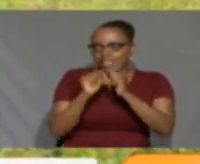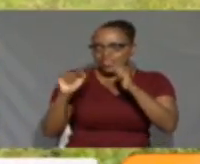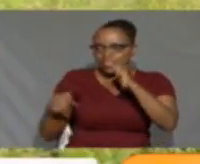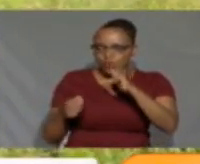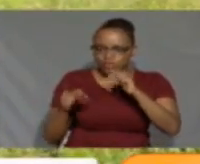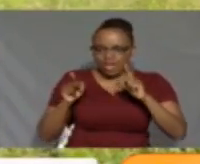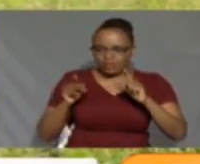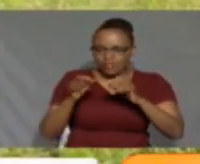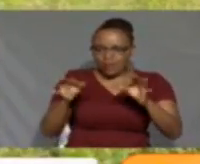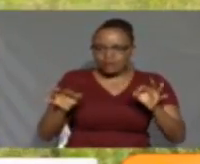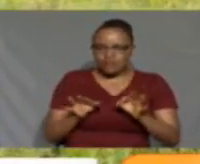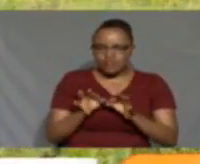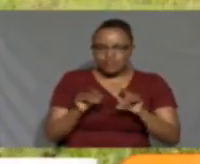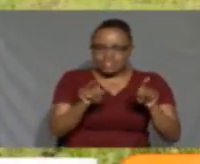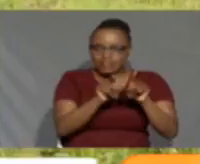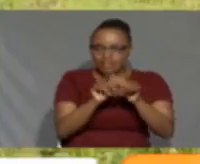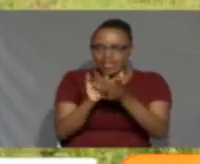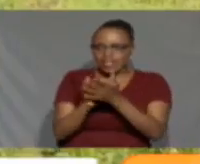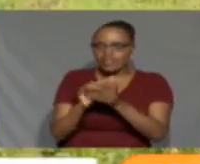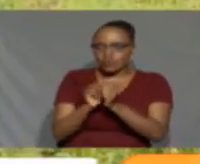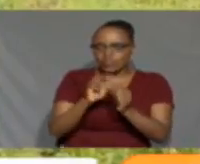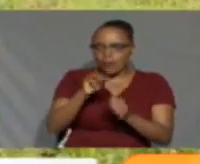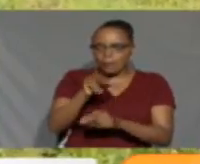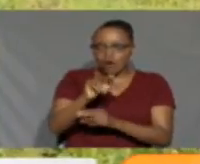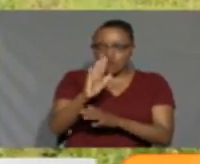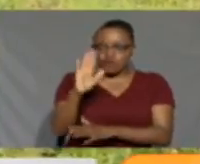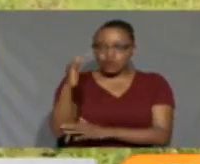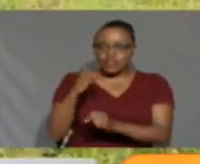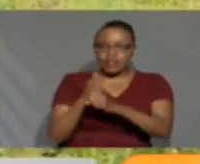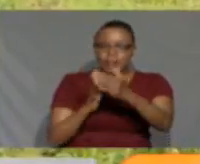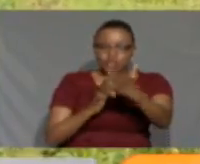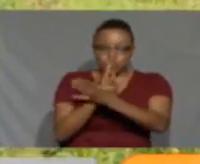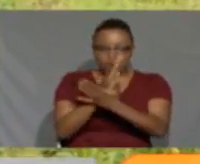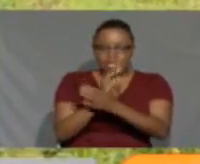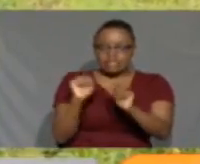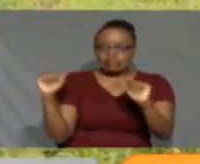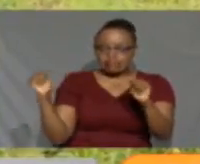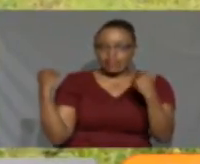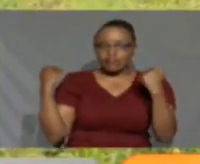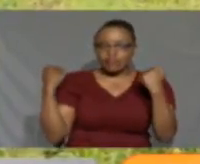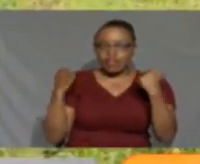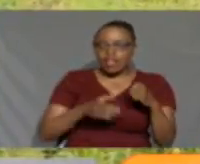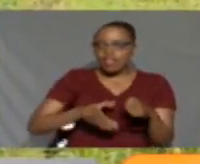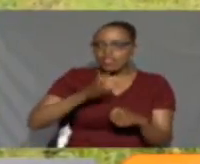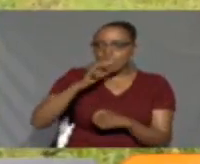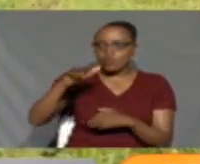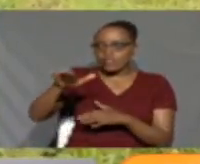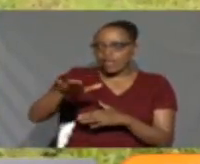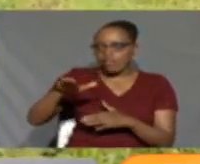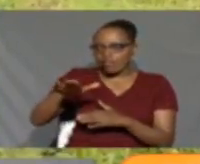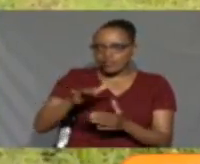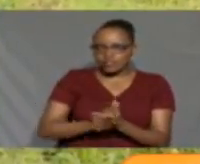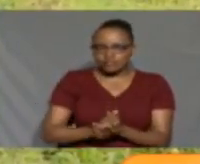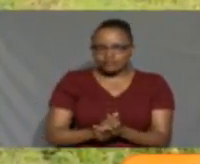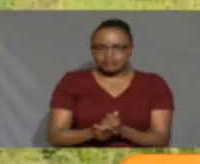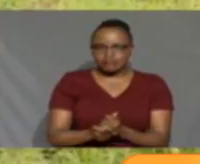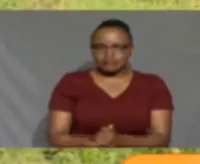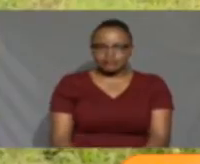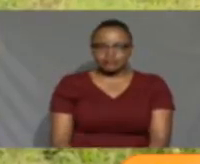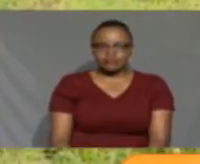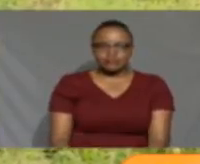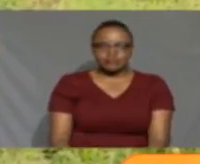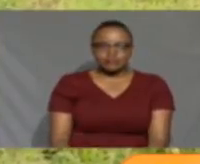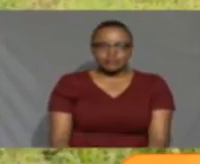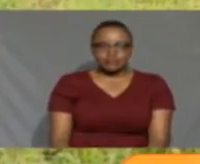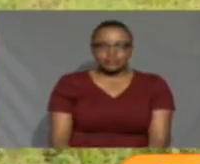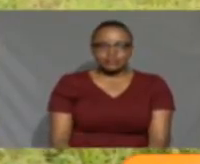to ensure that it reinforces the Maw Forest and ensure that it safeguards the water tower. Stephen Leto, Citizen TV,